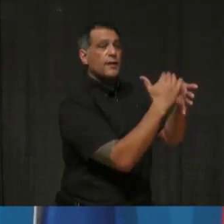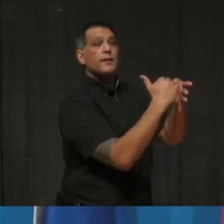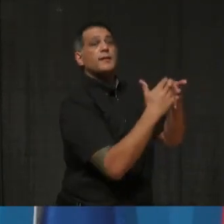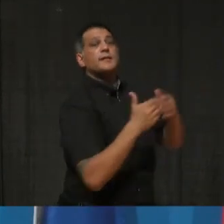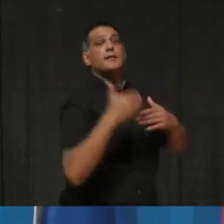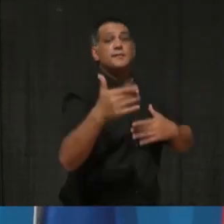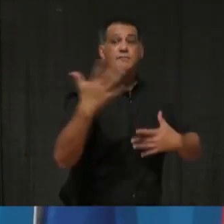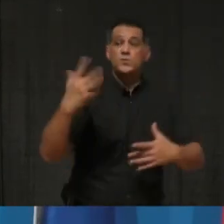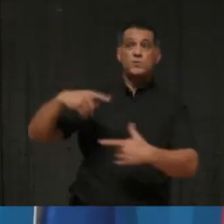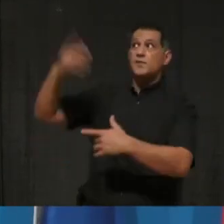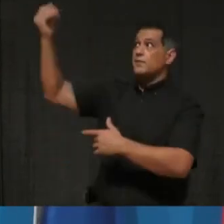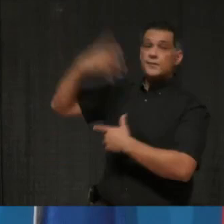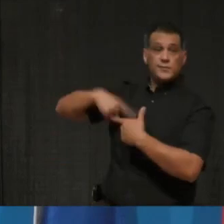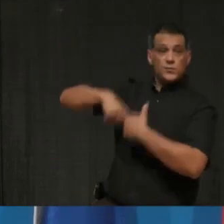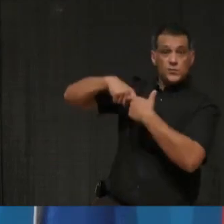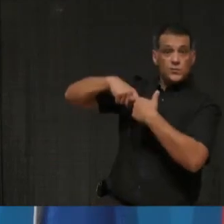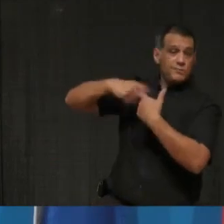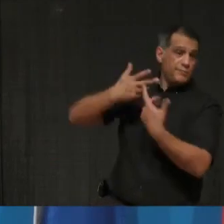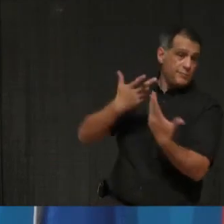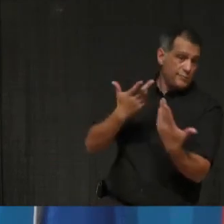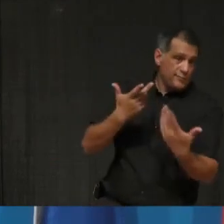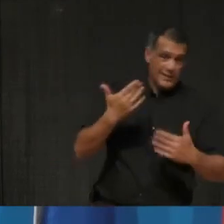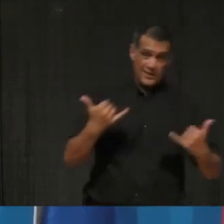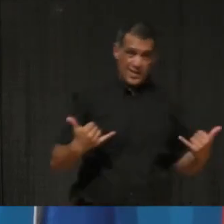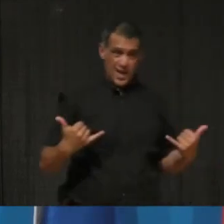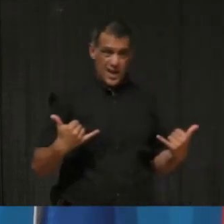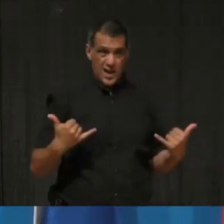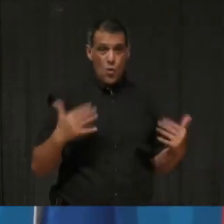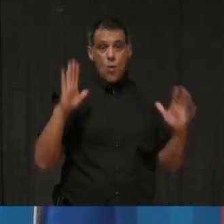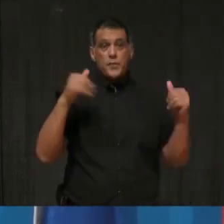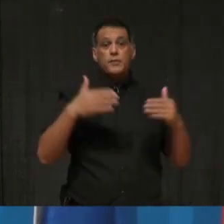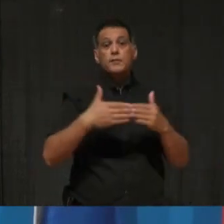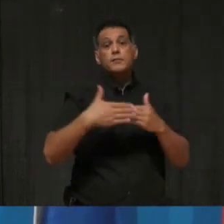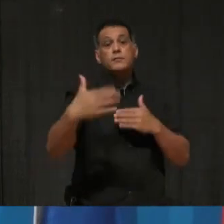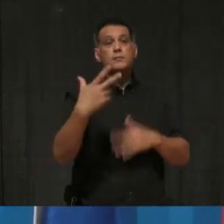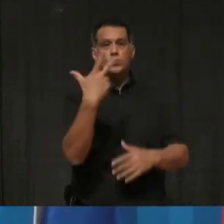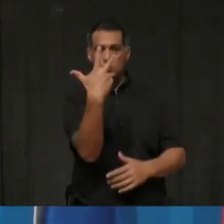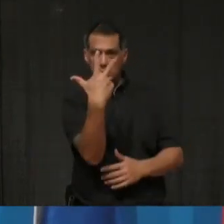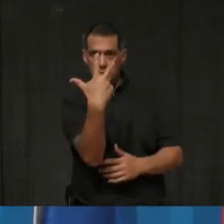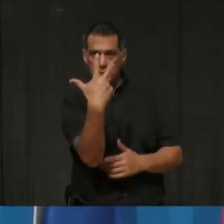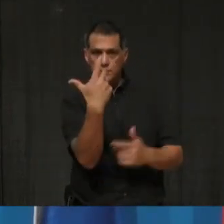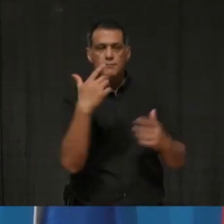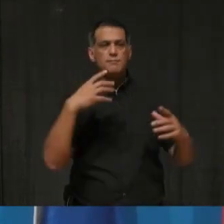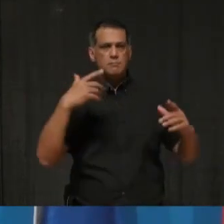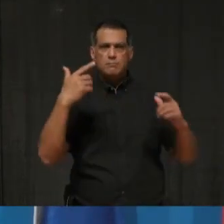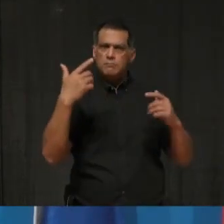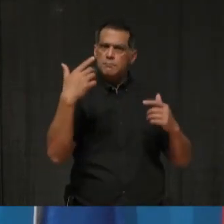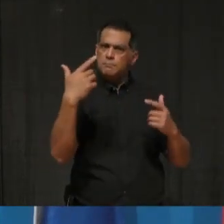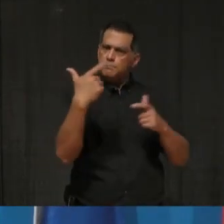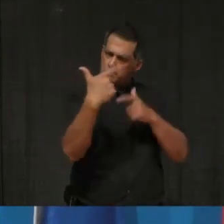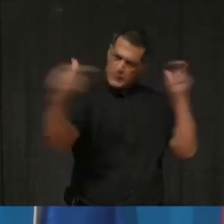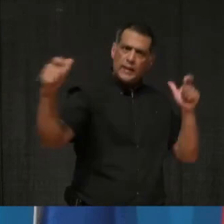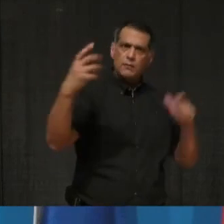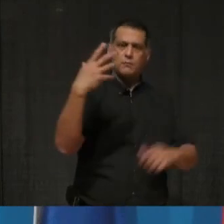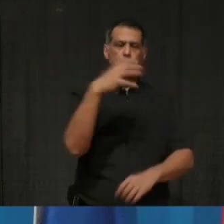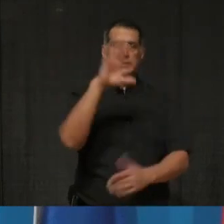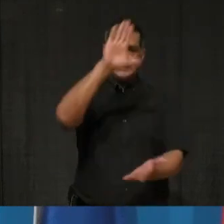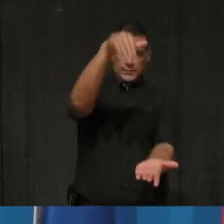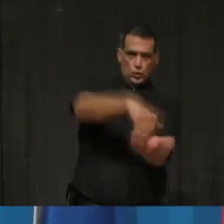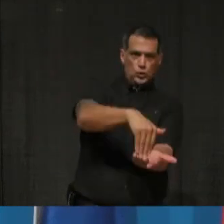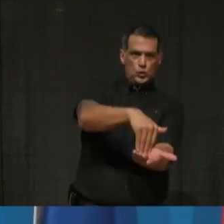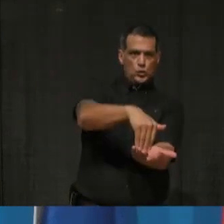over time, we are aiming to open, uh, at least three, uh, mass vaccination site, one in each of Mississauga, Brampton, and, uh,